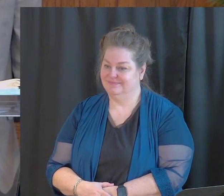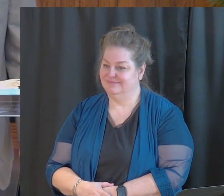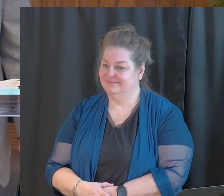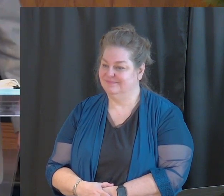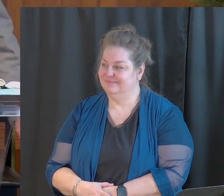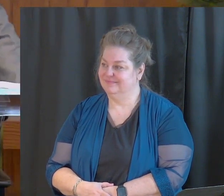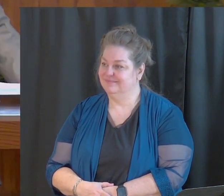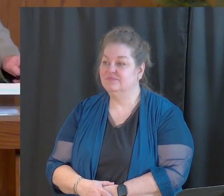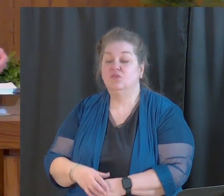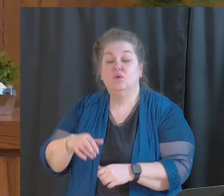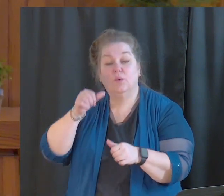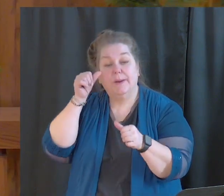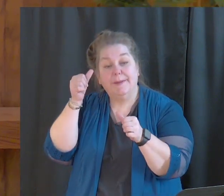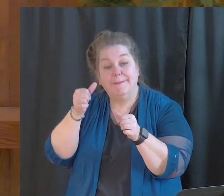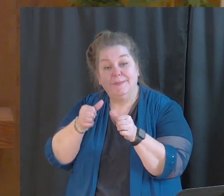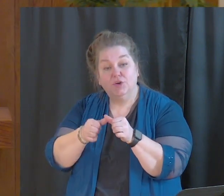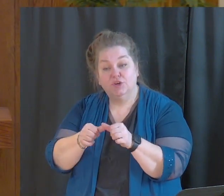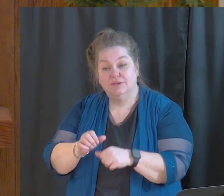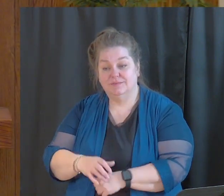Remember